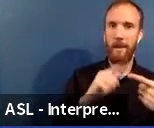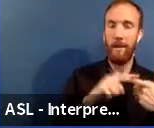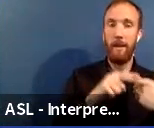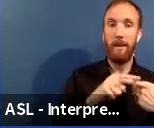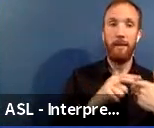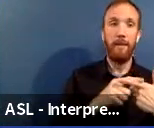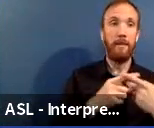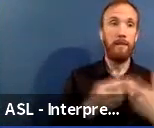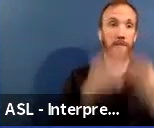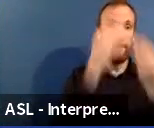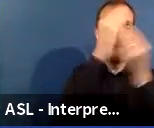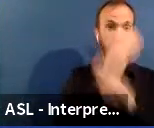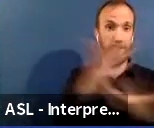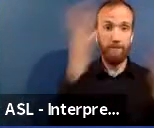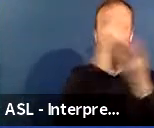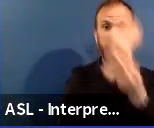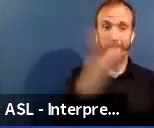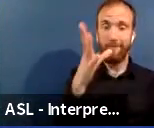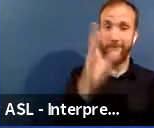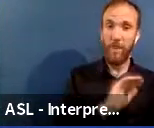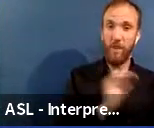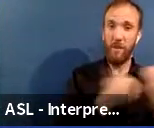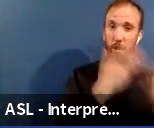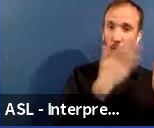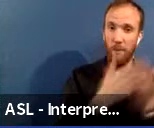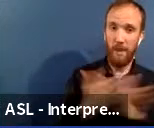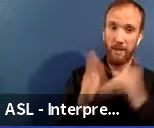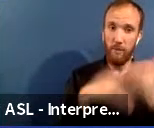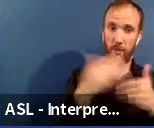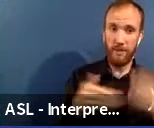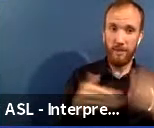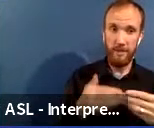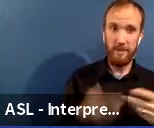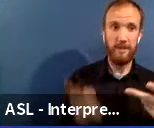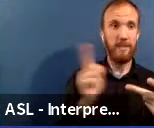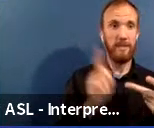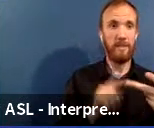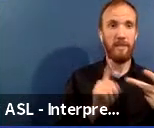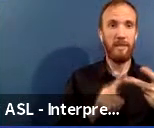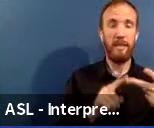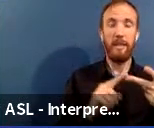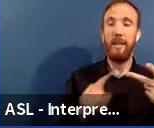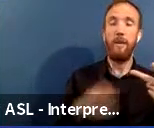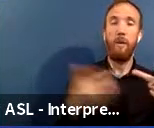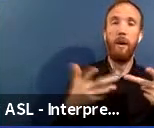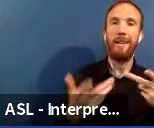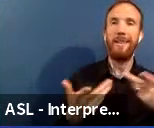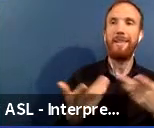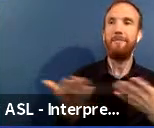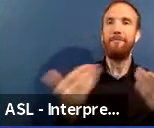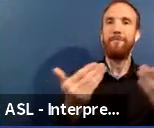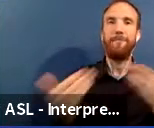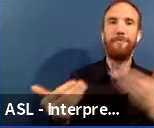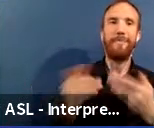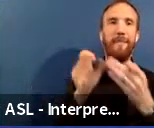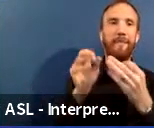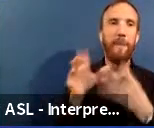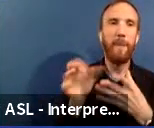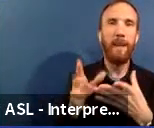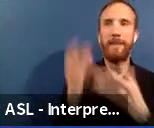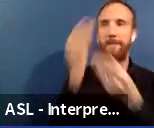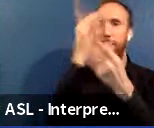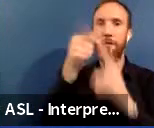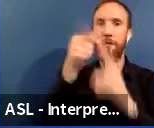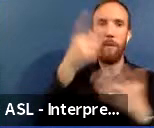our capital planning process, seek input from you and the community on capital budget priorities and how CPS can